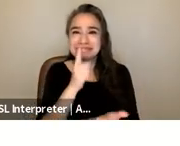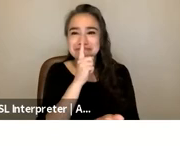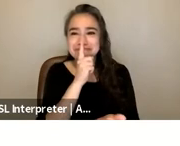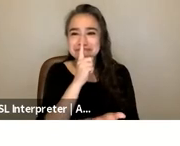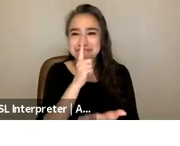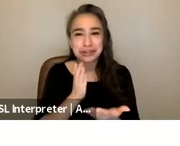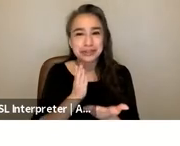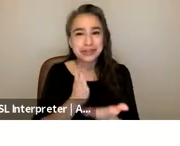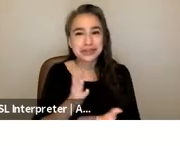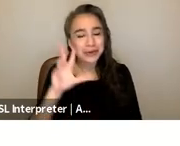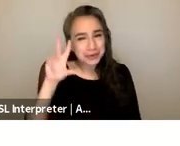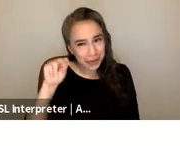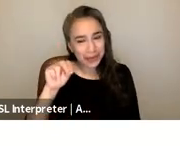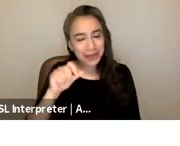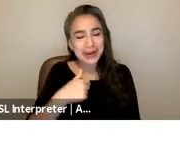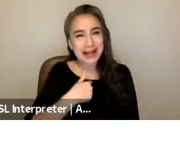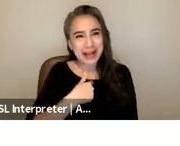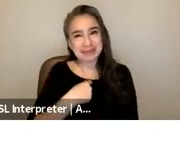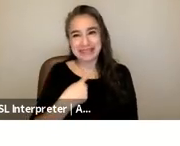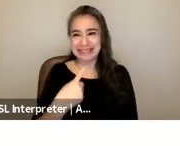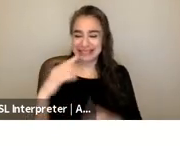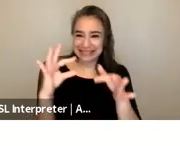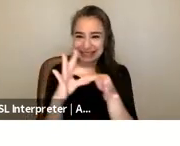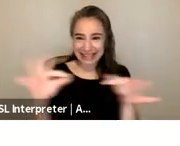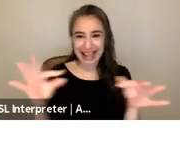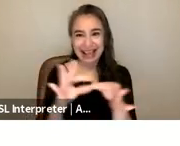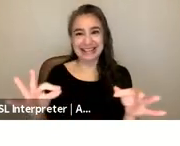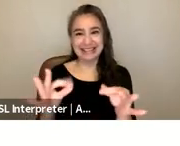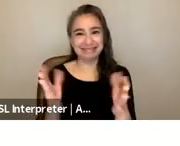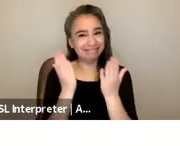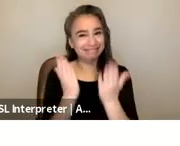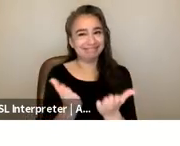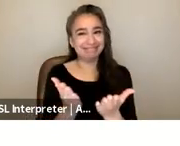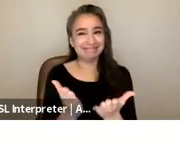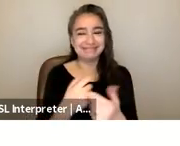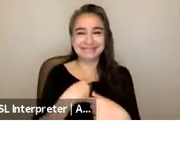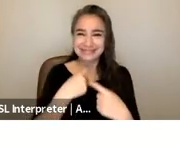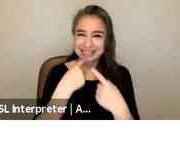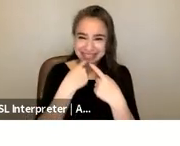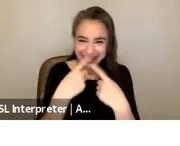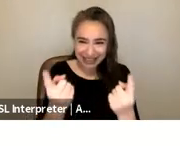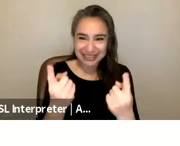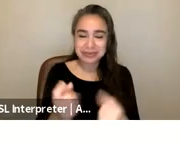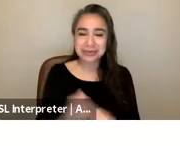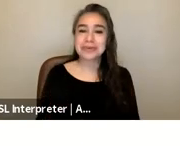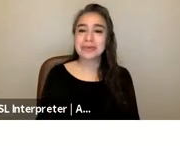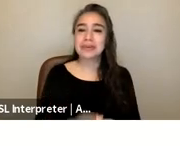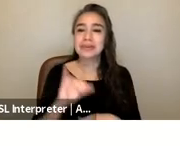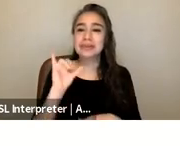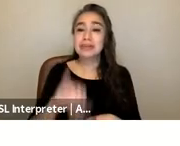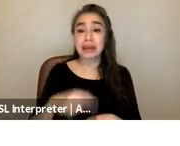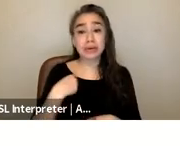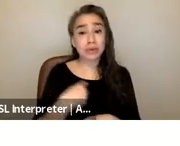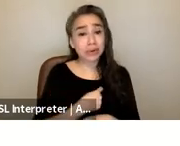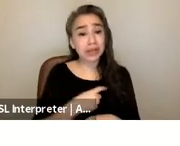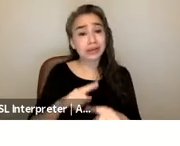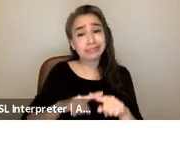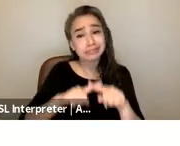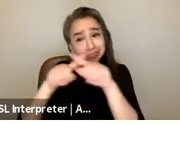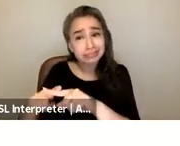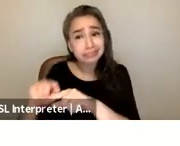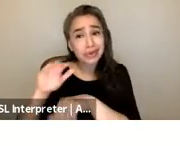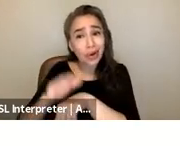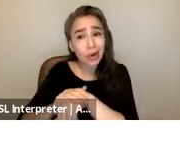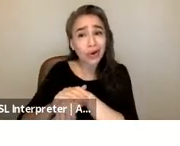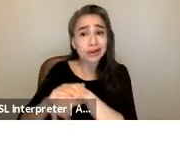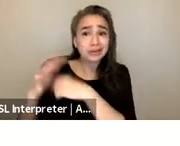maybe i'm being explicit so let's see um i'm telling you right that the that our reliance on the carceral state is